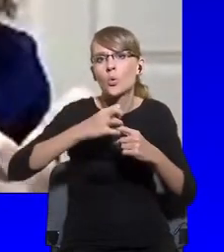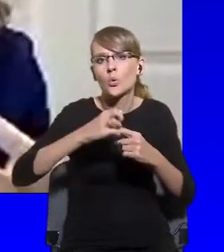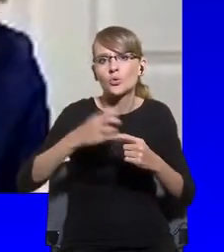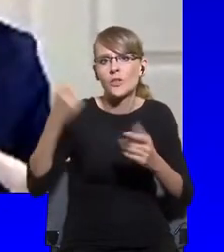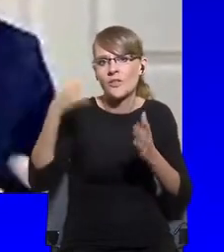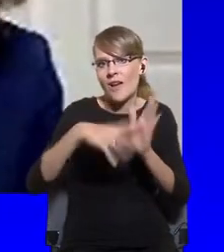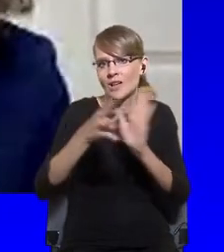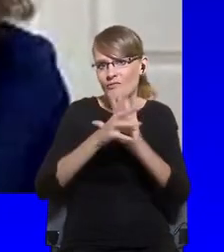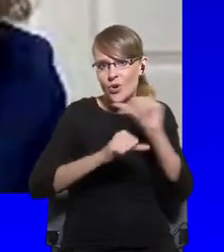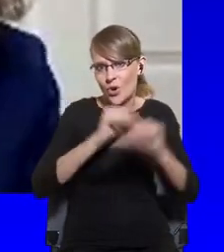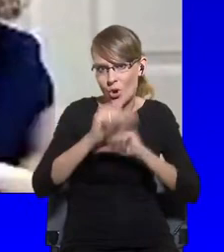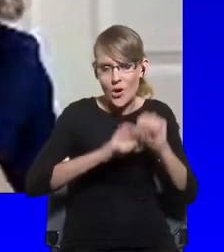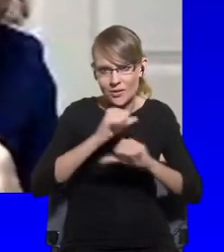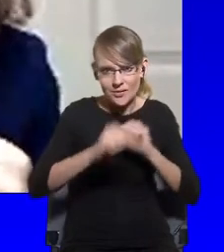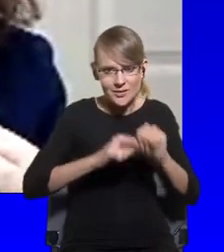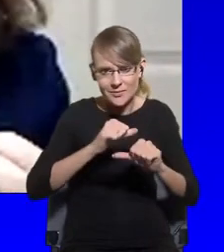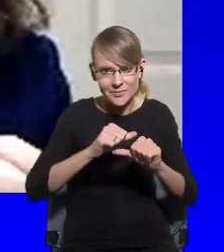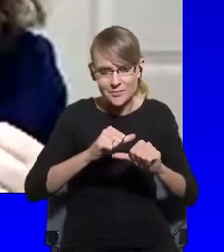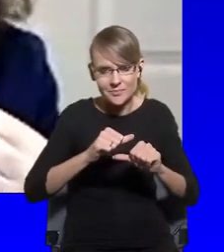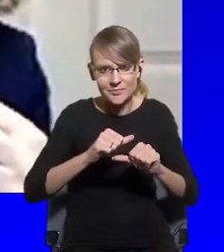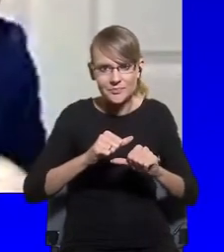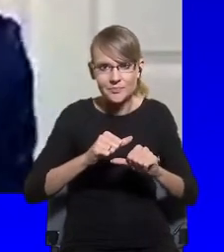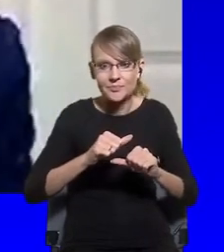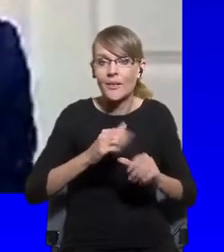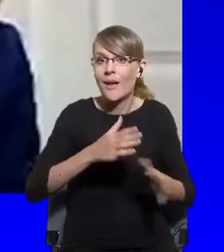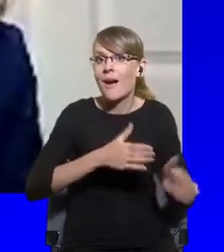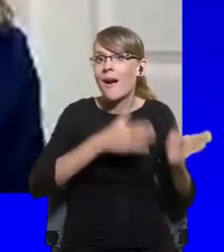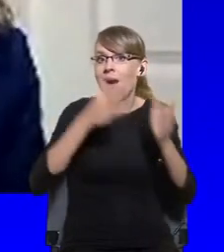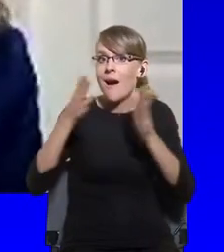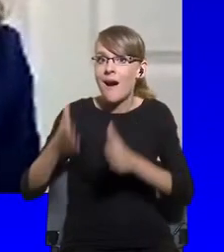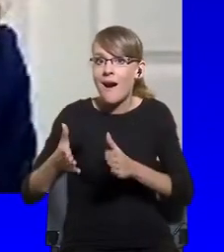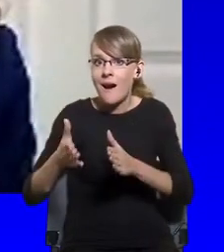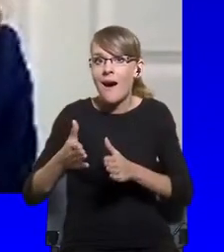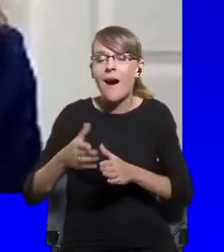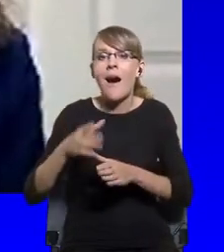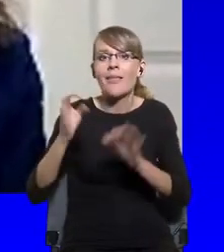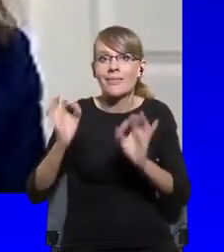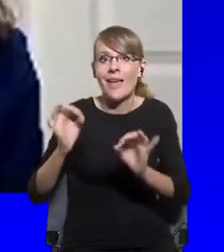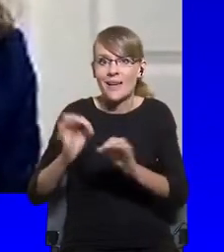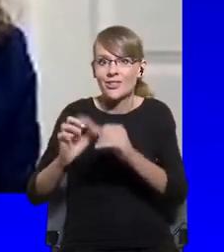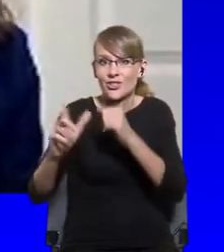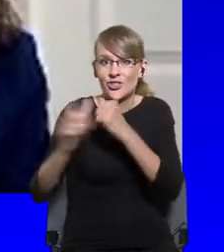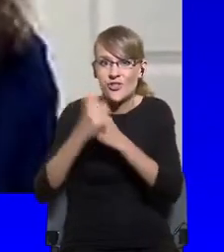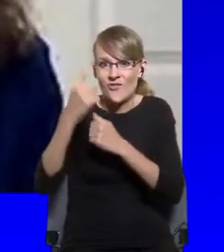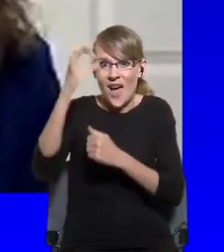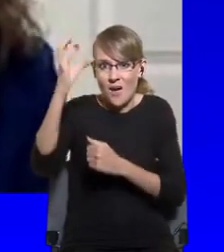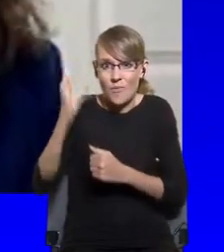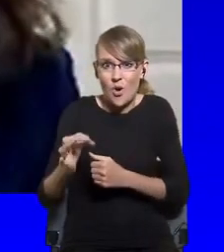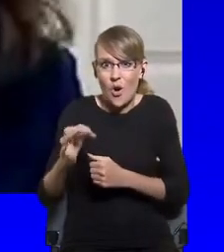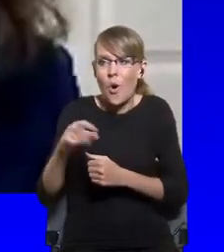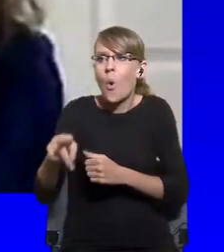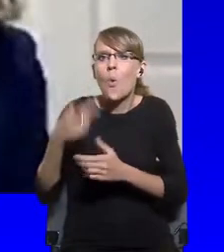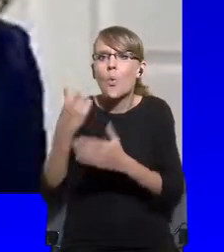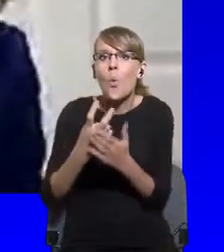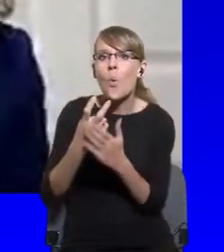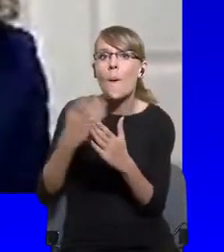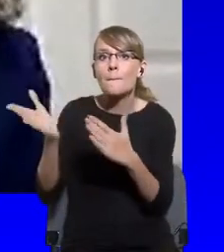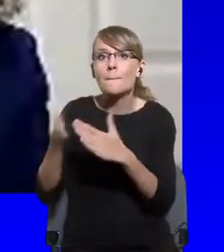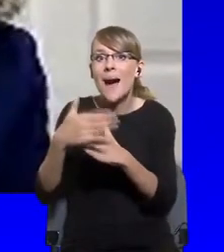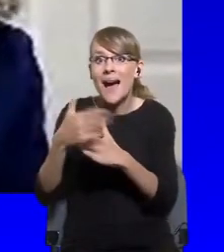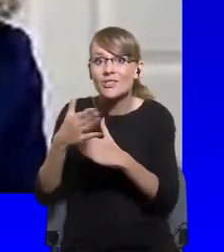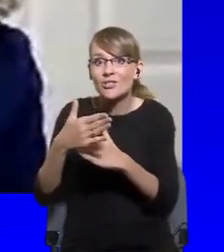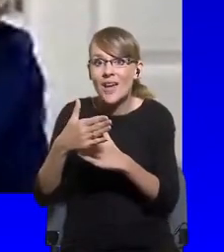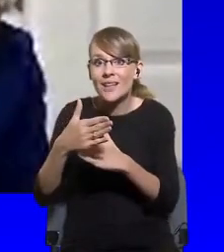the February ratings of the government, in February and March, precisely during these times when